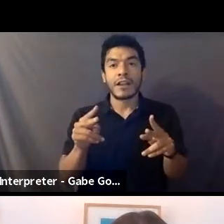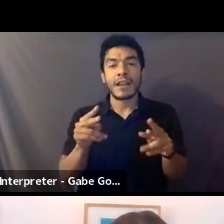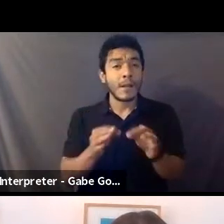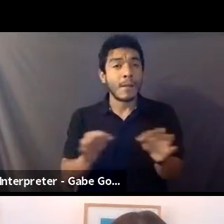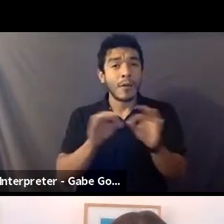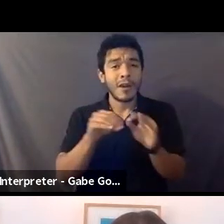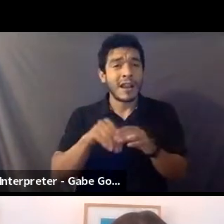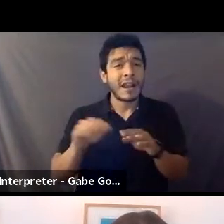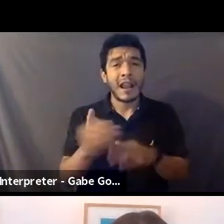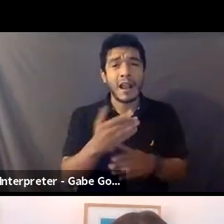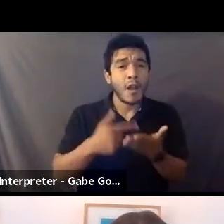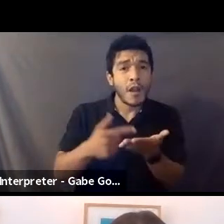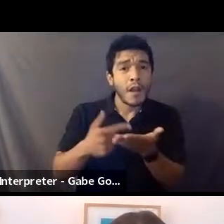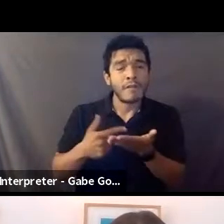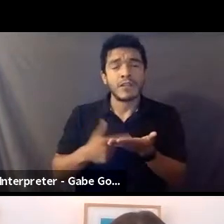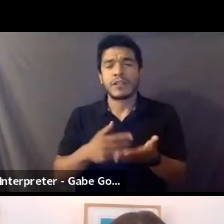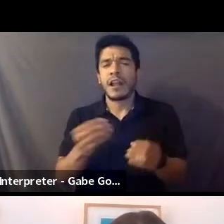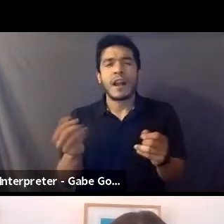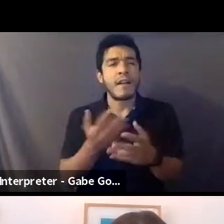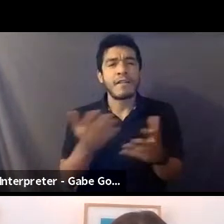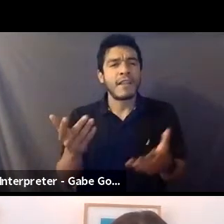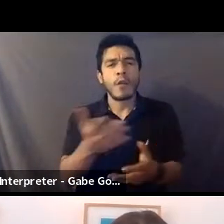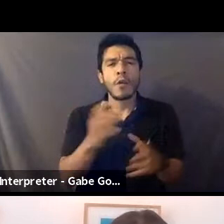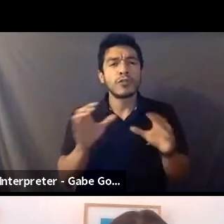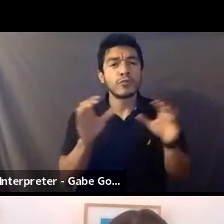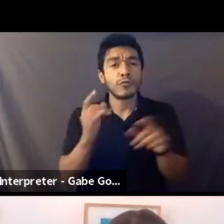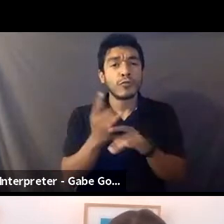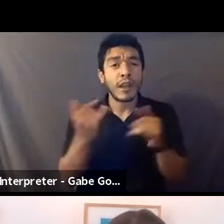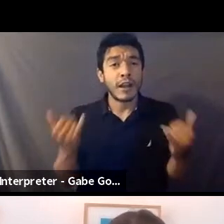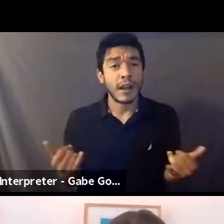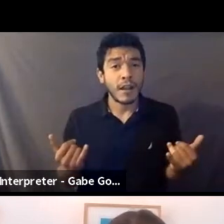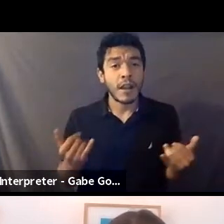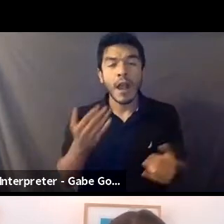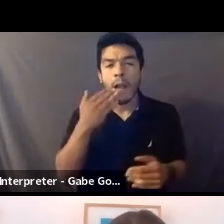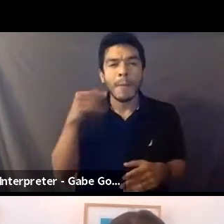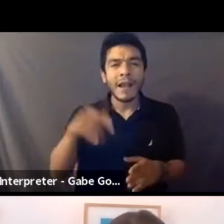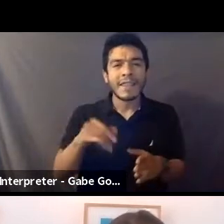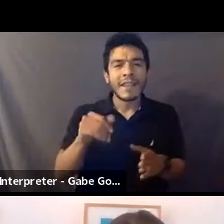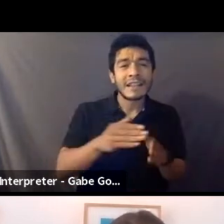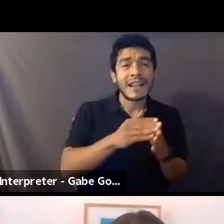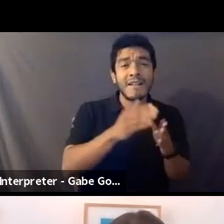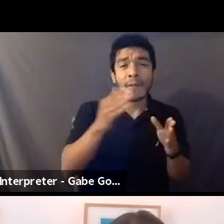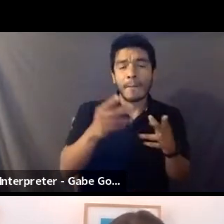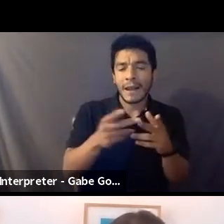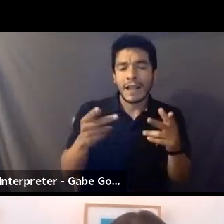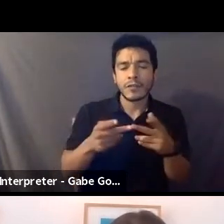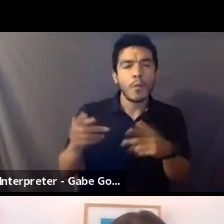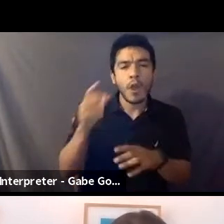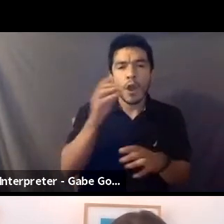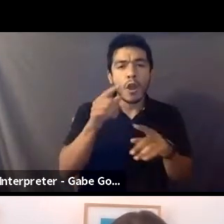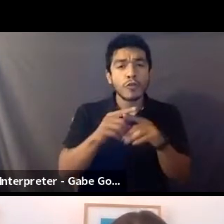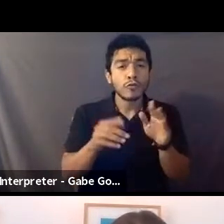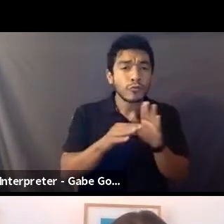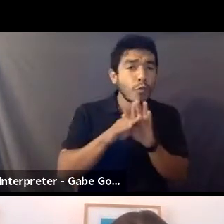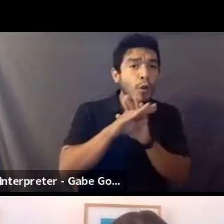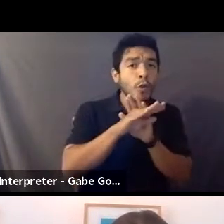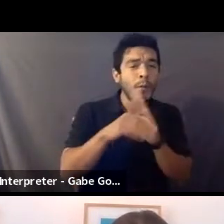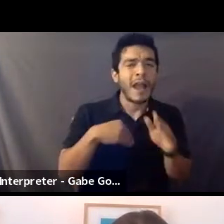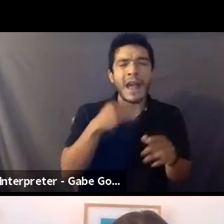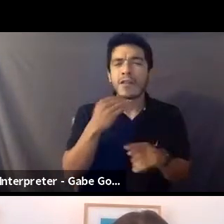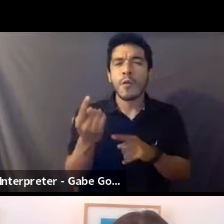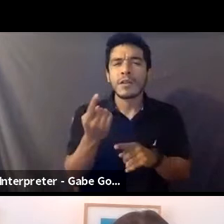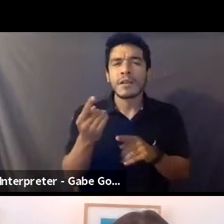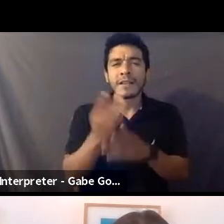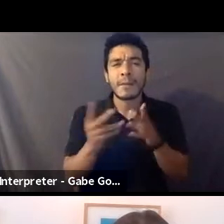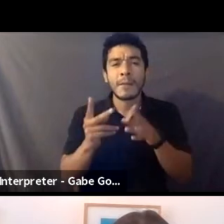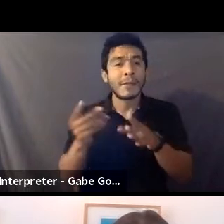and everything that we're doing right now. And this is because it's a field that we're looking to grow. I know it's something that some people's minds. So can you